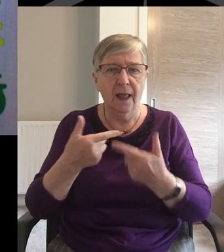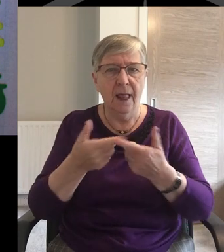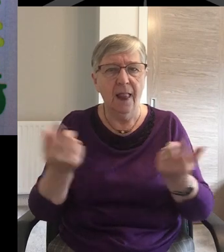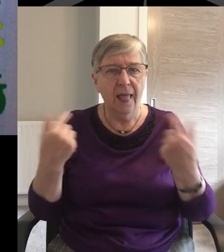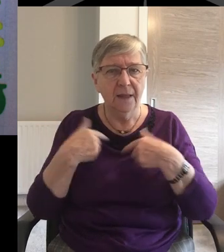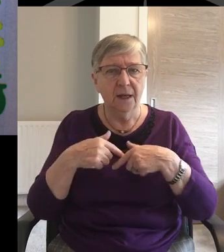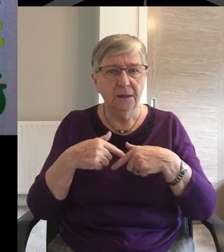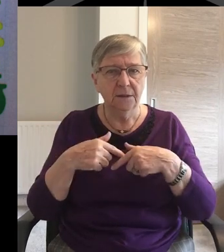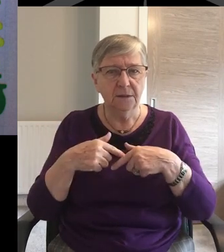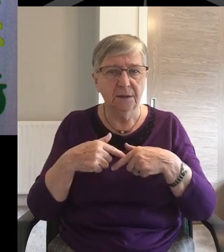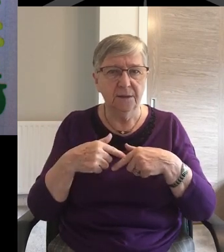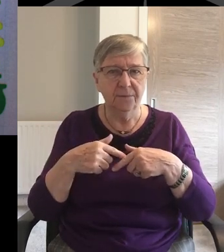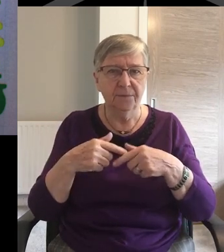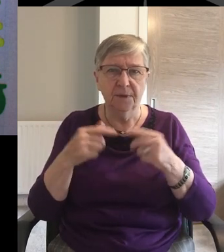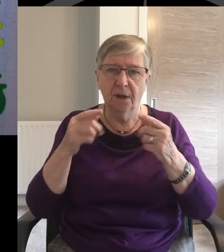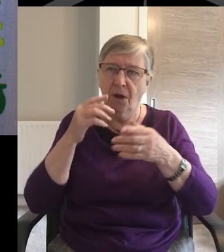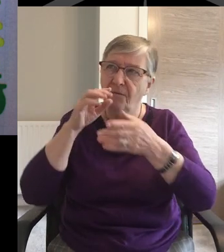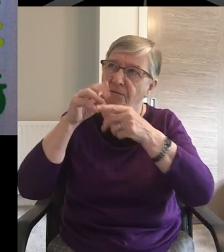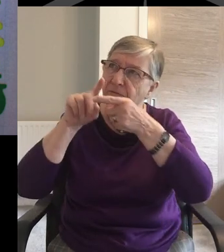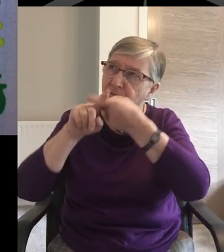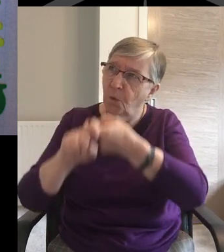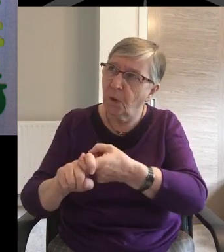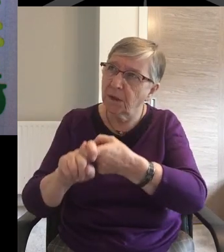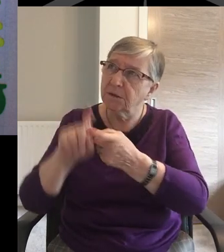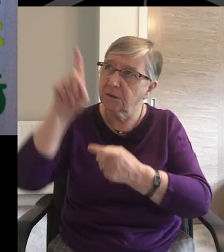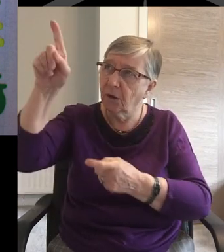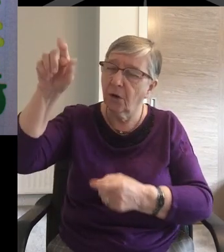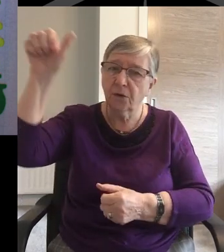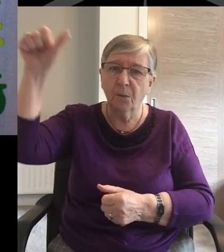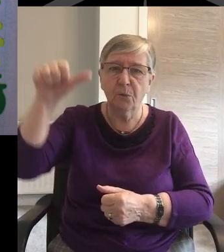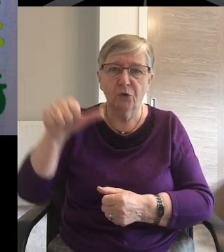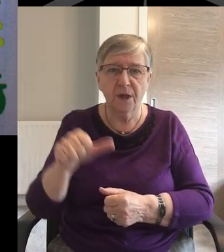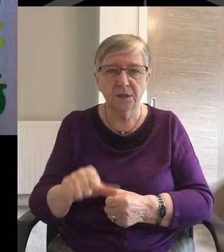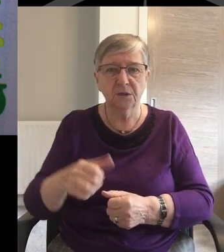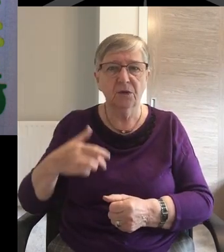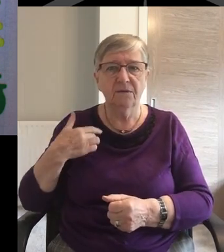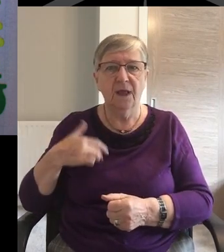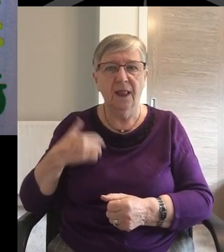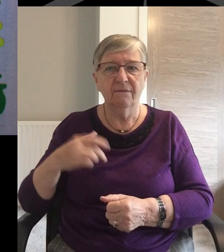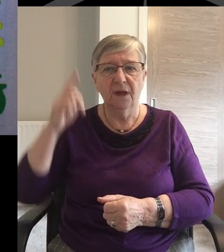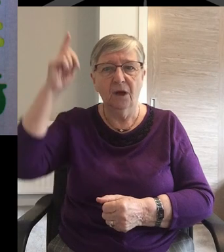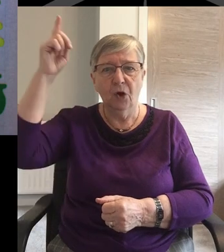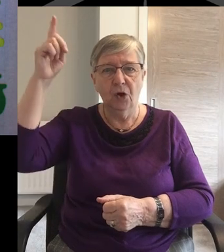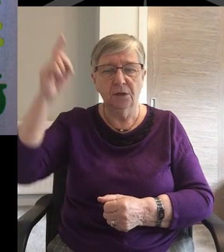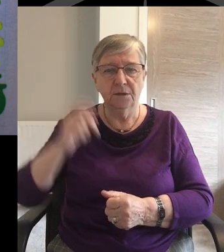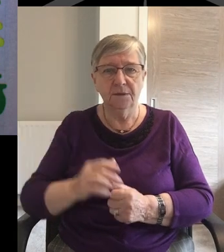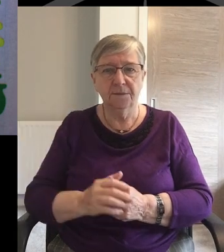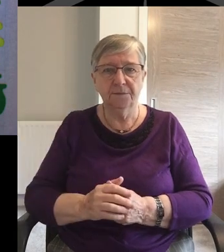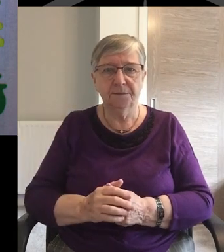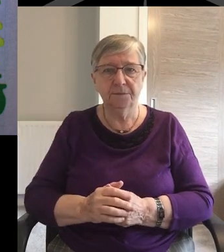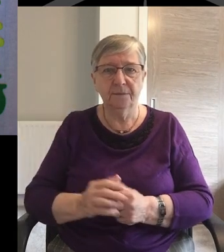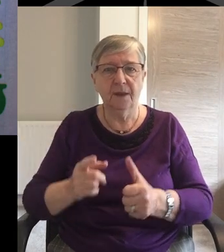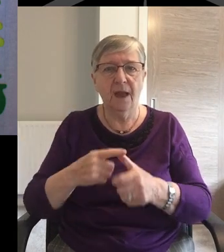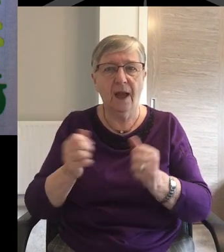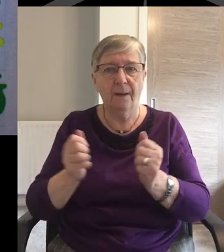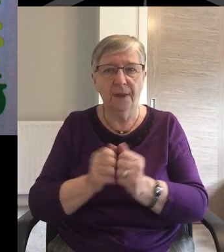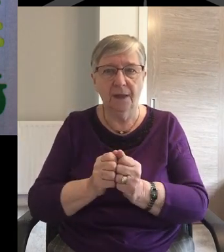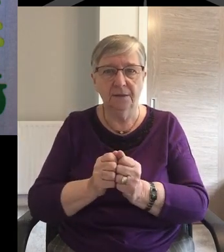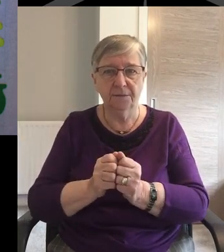us centre our scattered senses upon the presence of the living God. Amen.